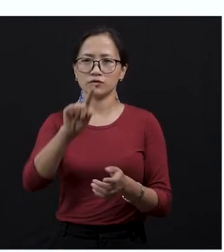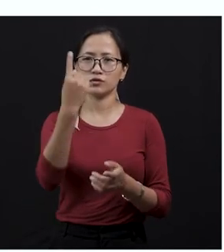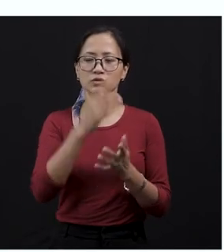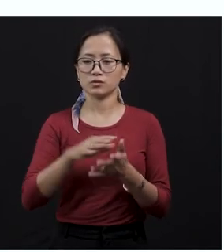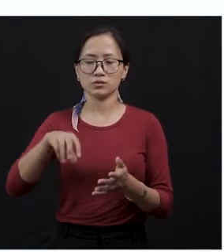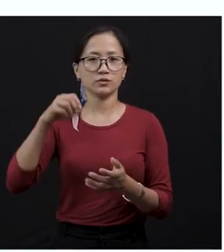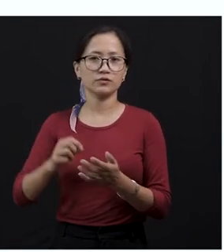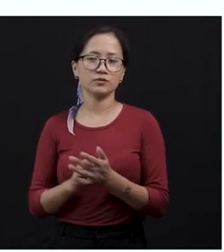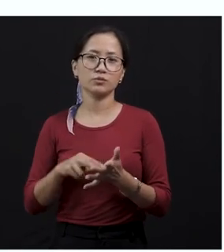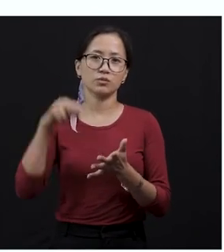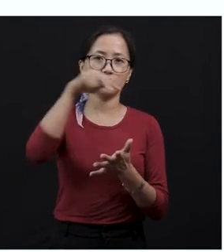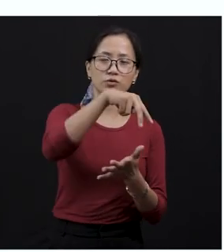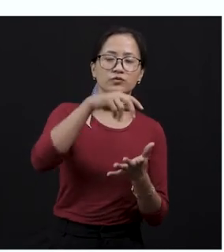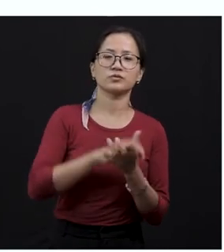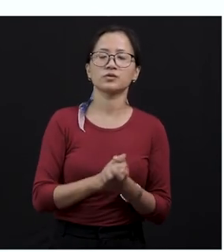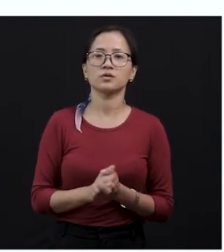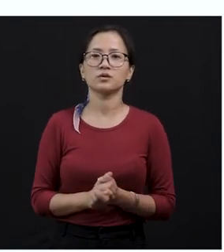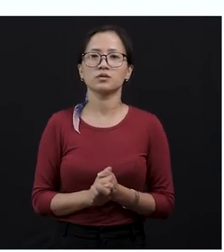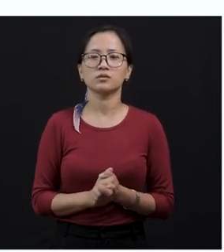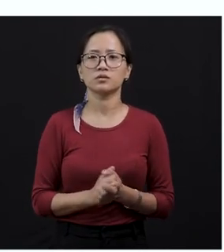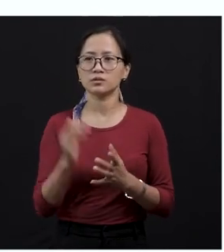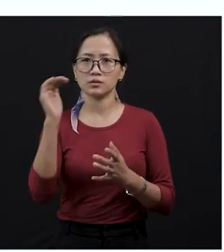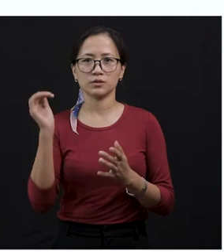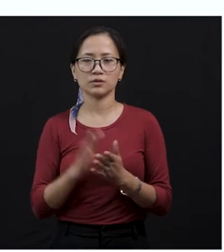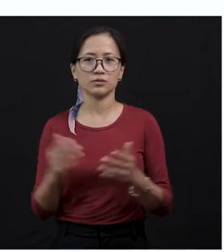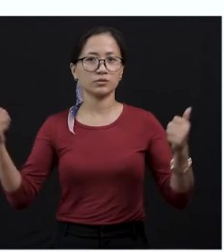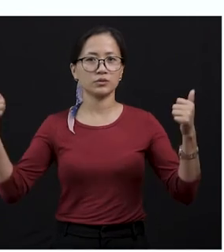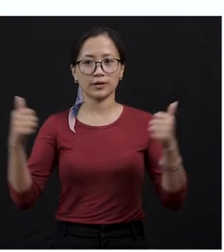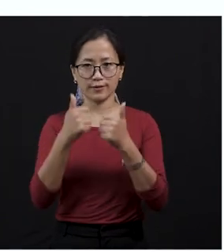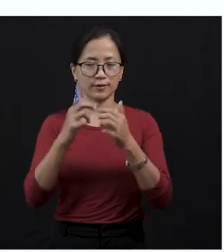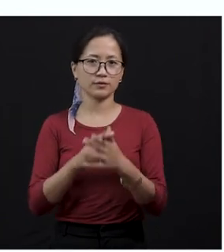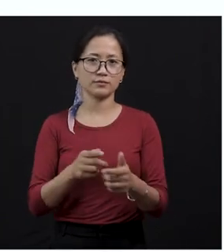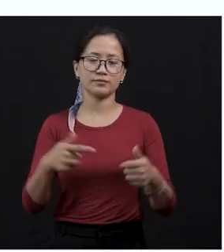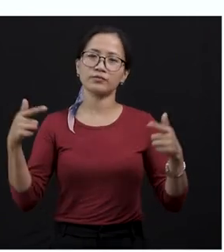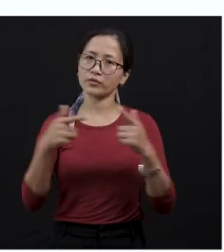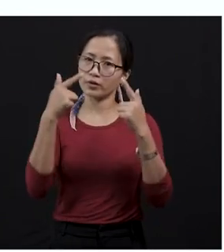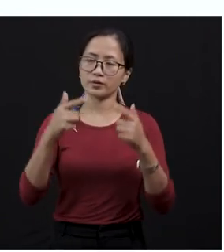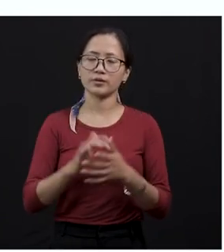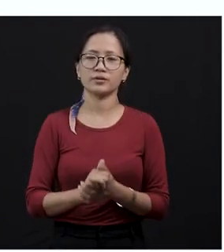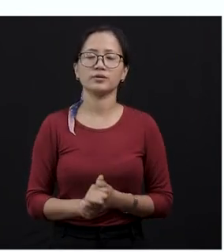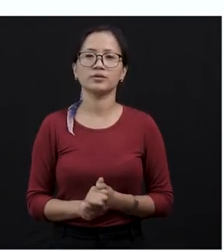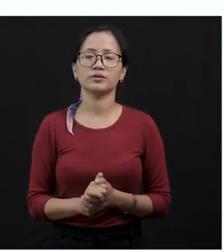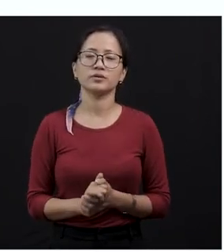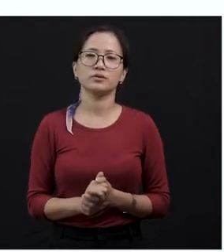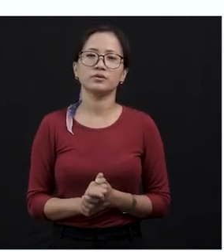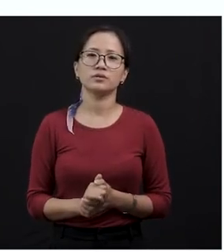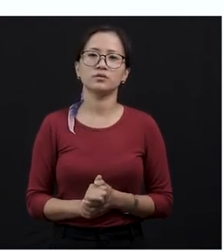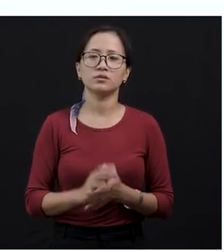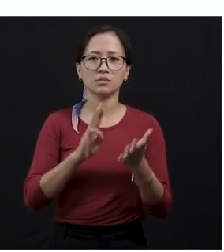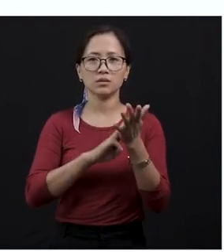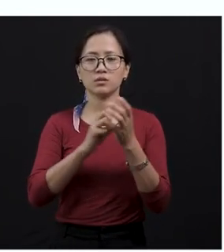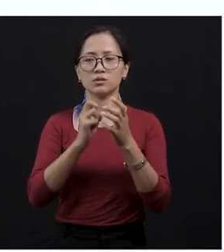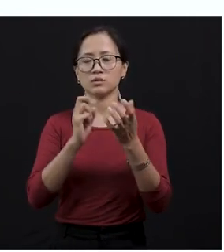then reached the place where the snake can also come and attack it. So when the mangoose had